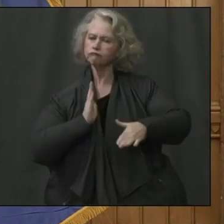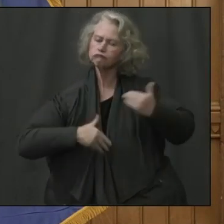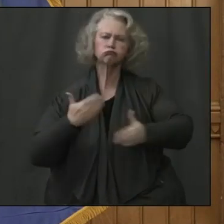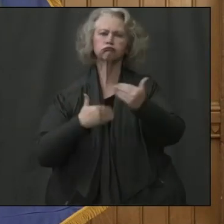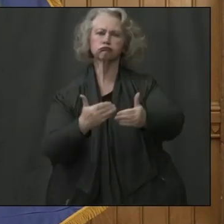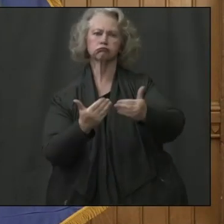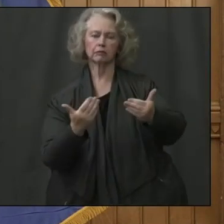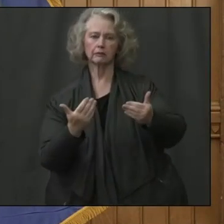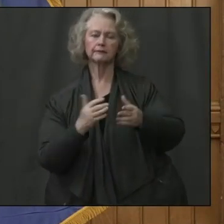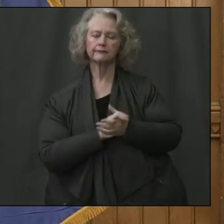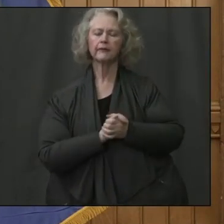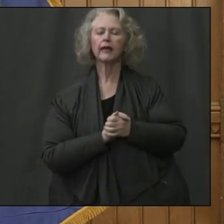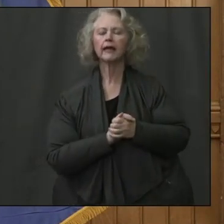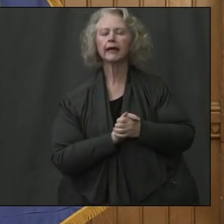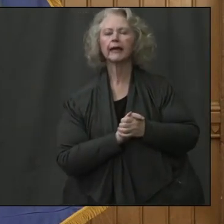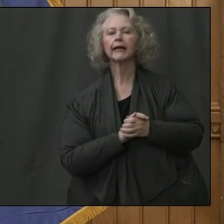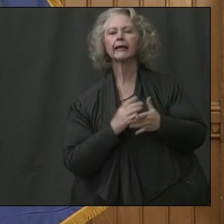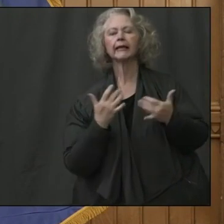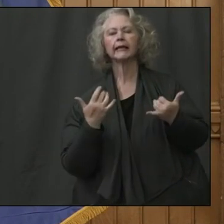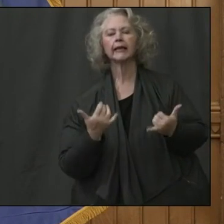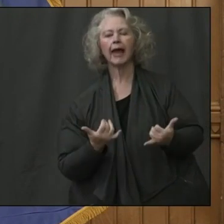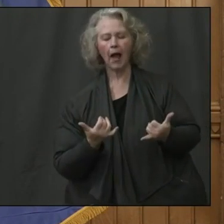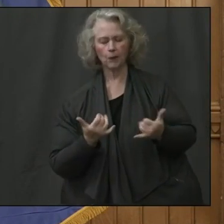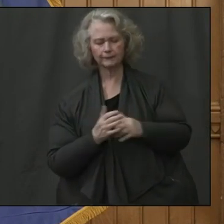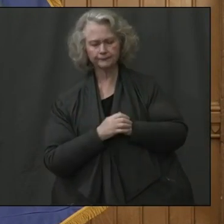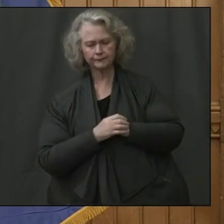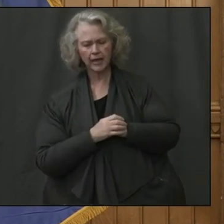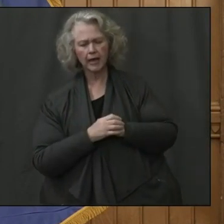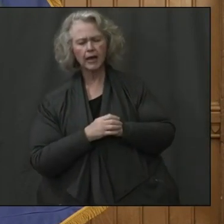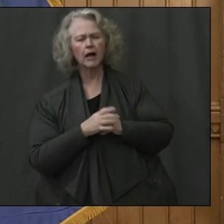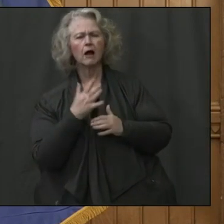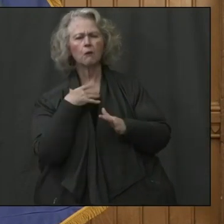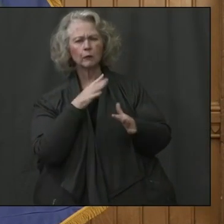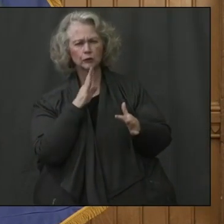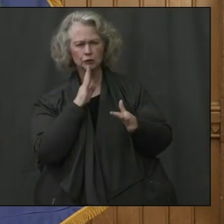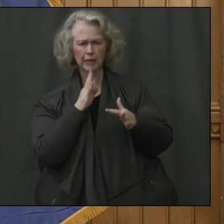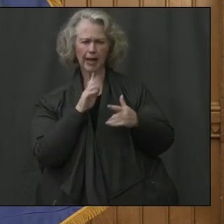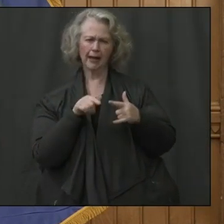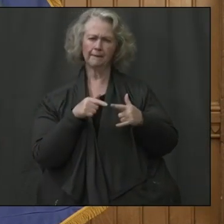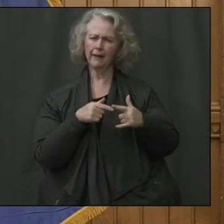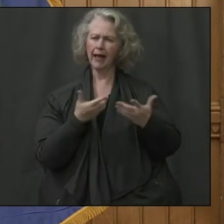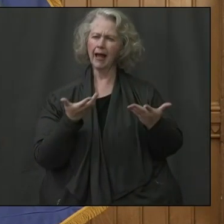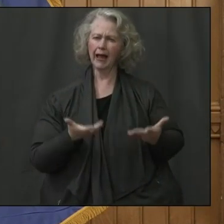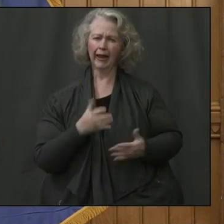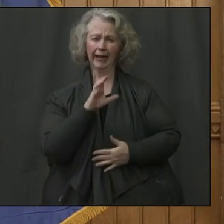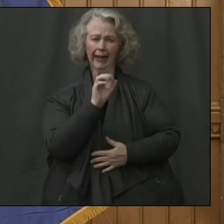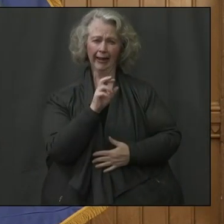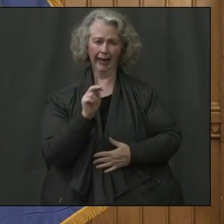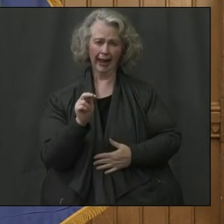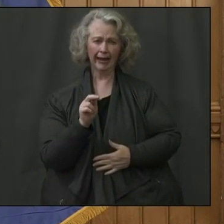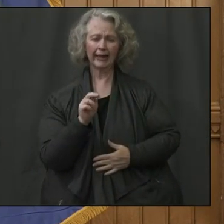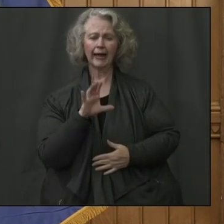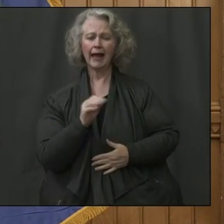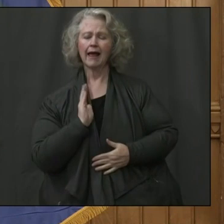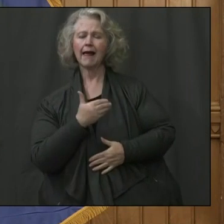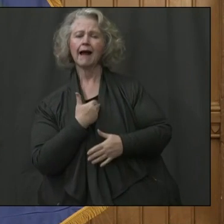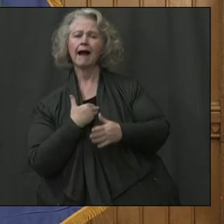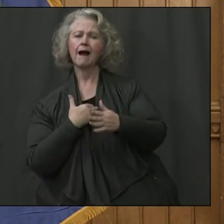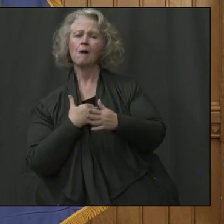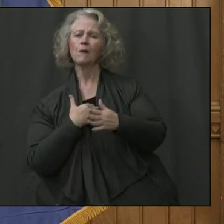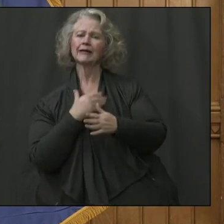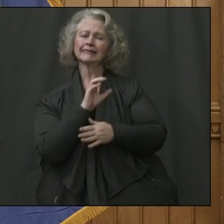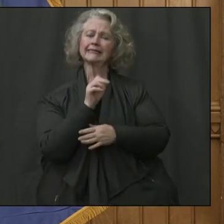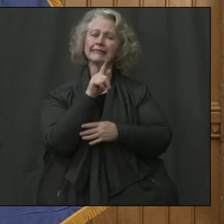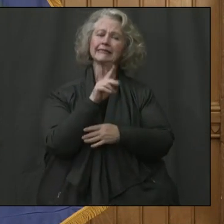business. And with that, I'm just going to talk briefly about our state and municipal budgets as regards the,